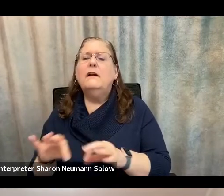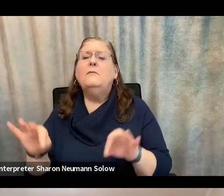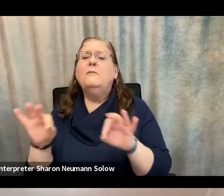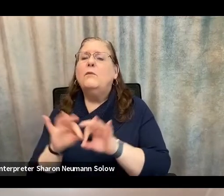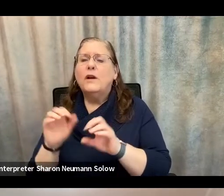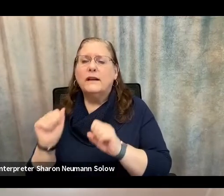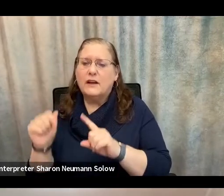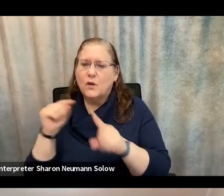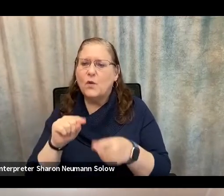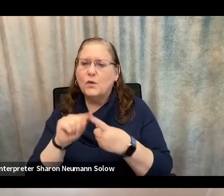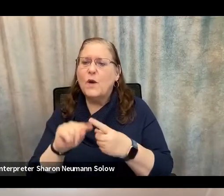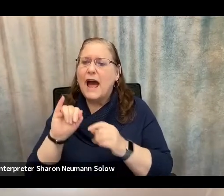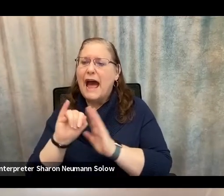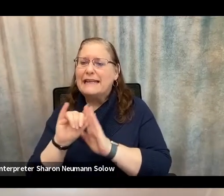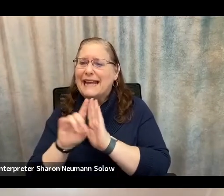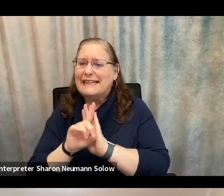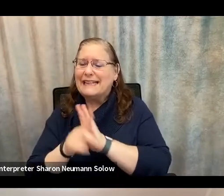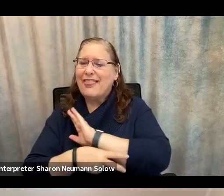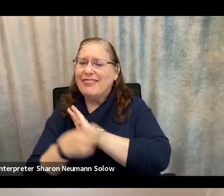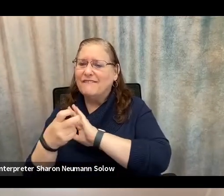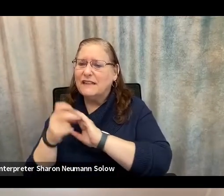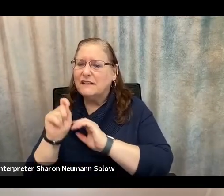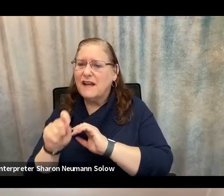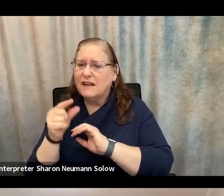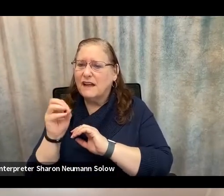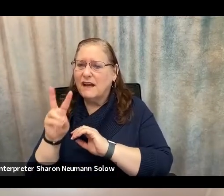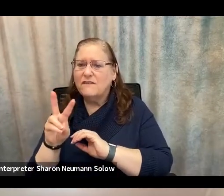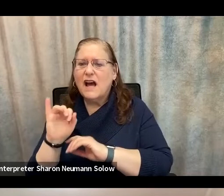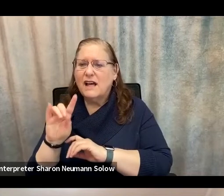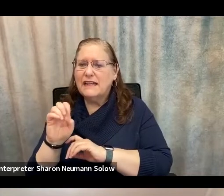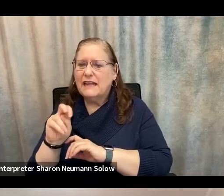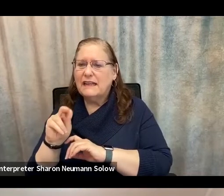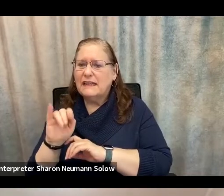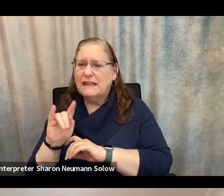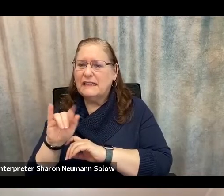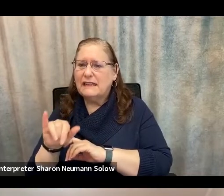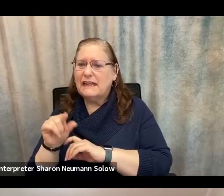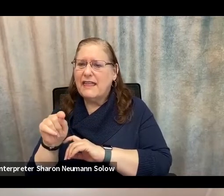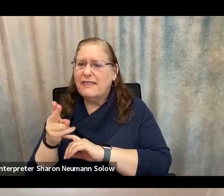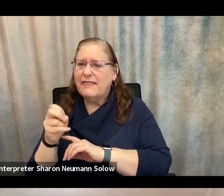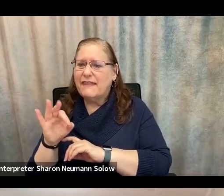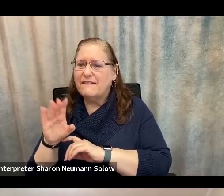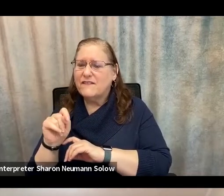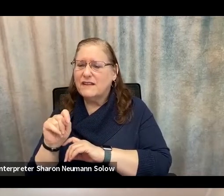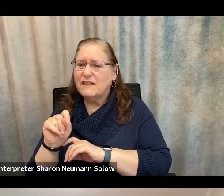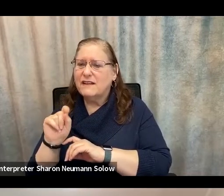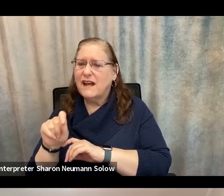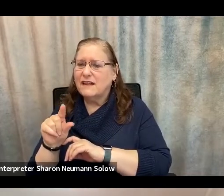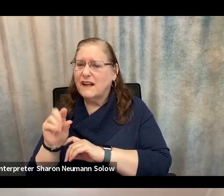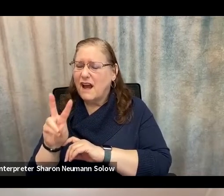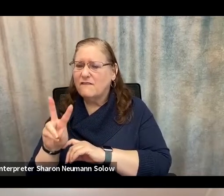.gov. It's a great guide for, a real step-by-step guide